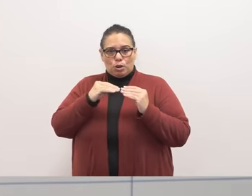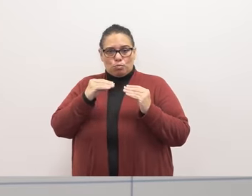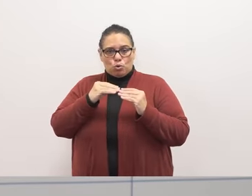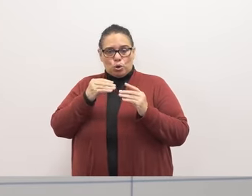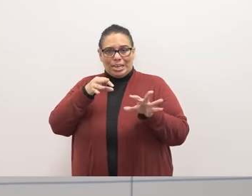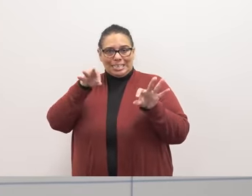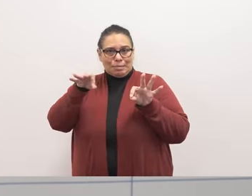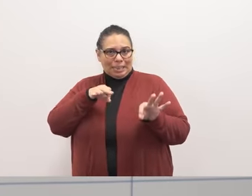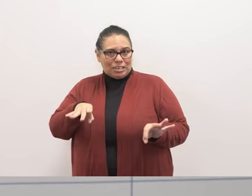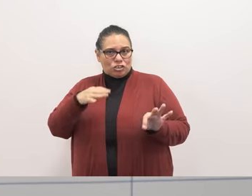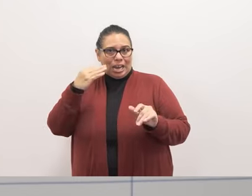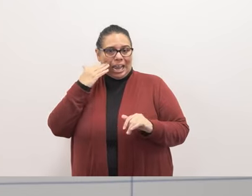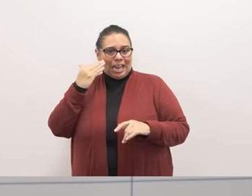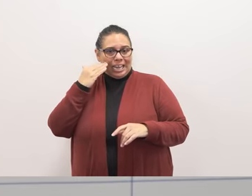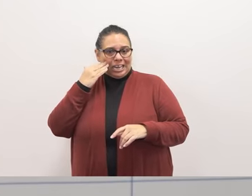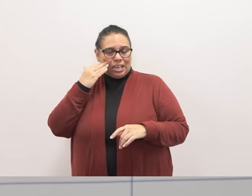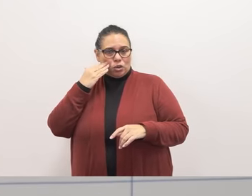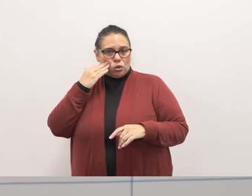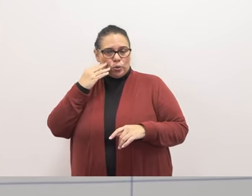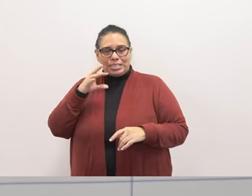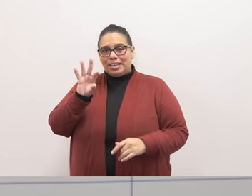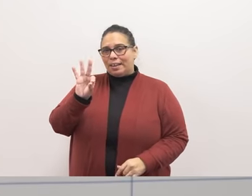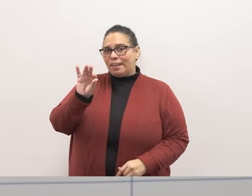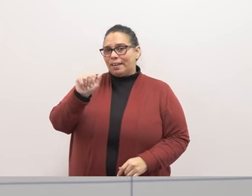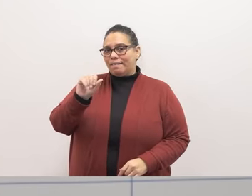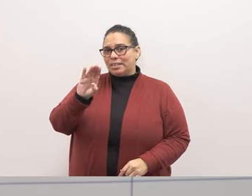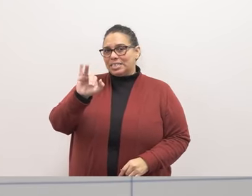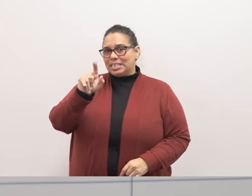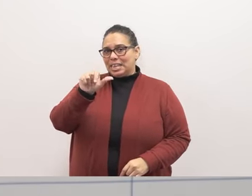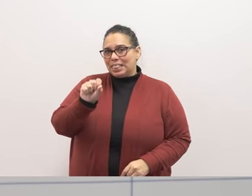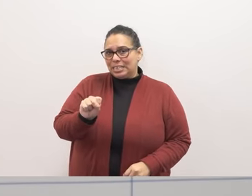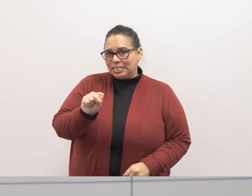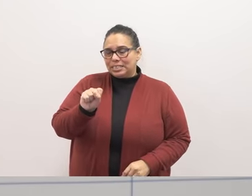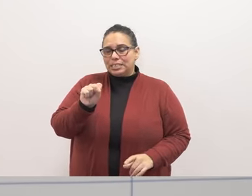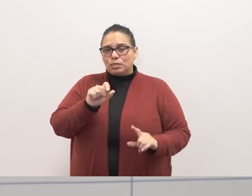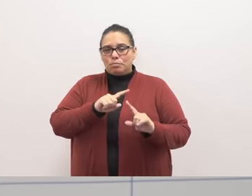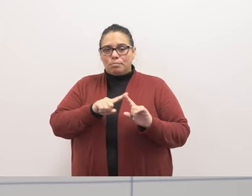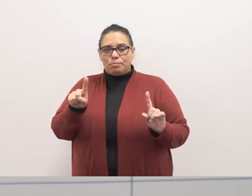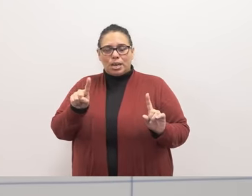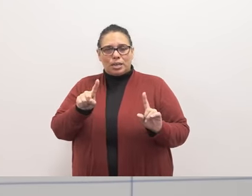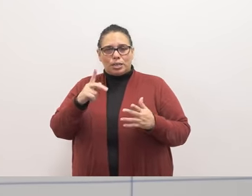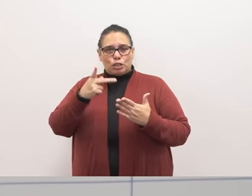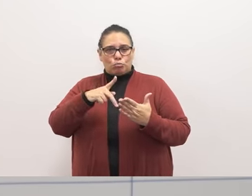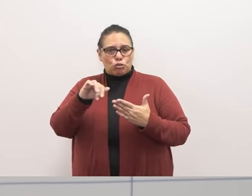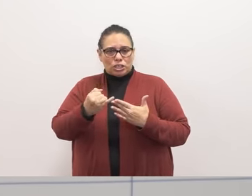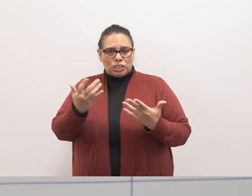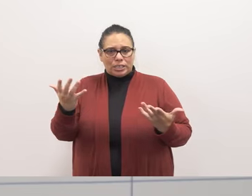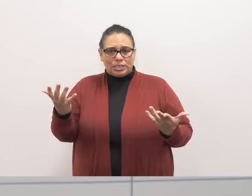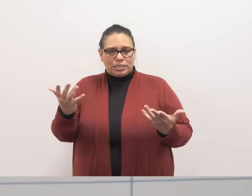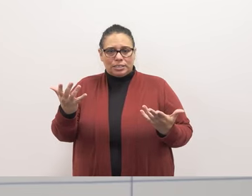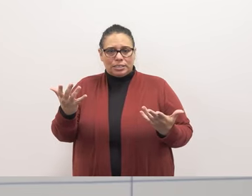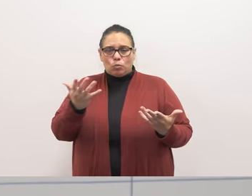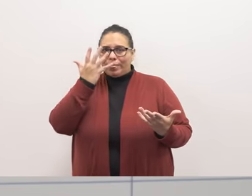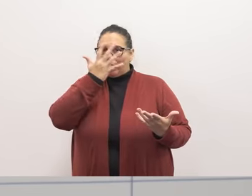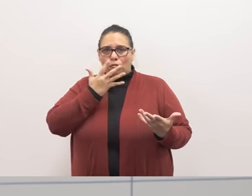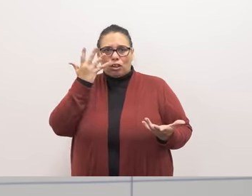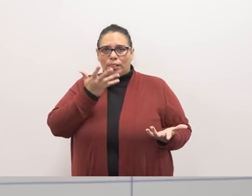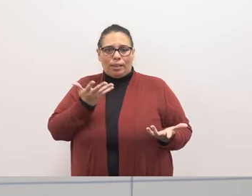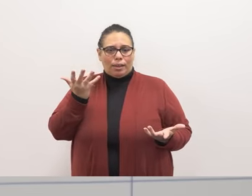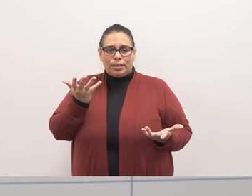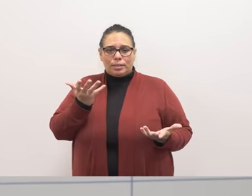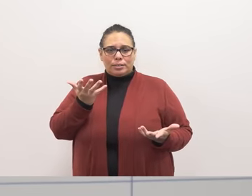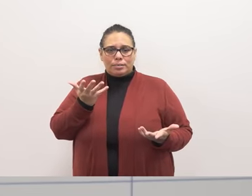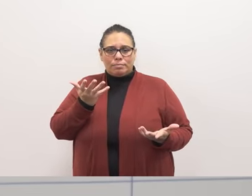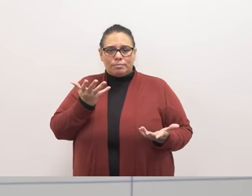explanation I know this is on facilities but what is what are these um what are these projects uh what do they look like um